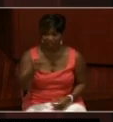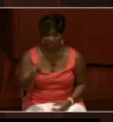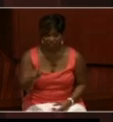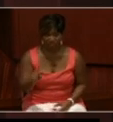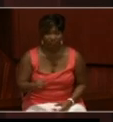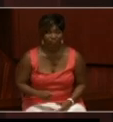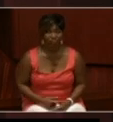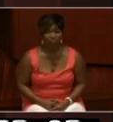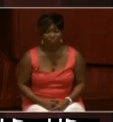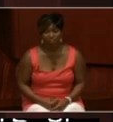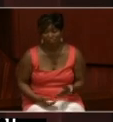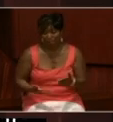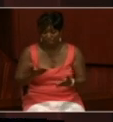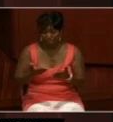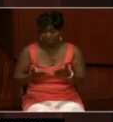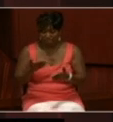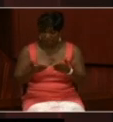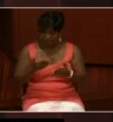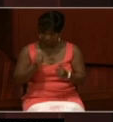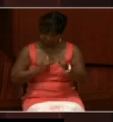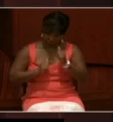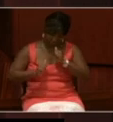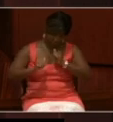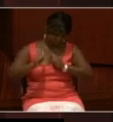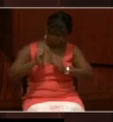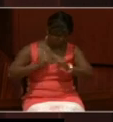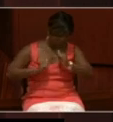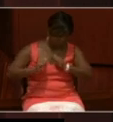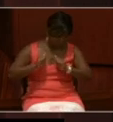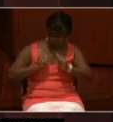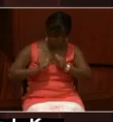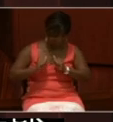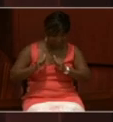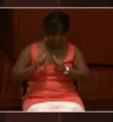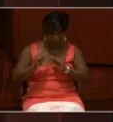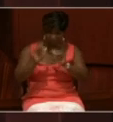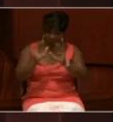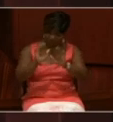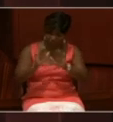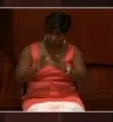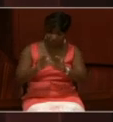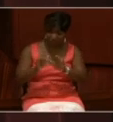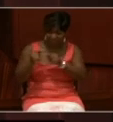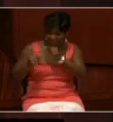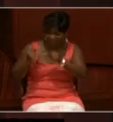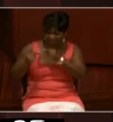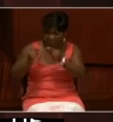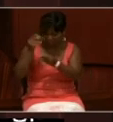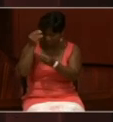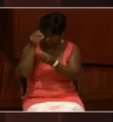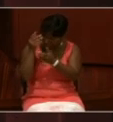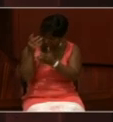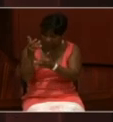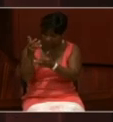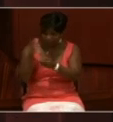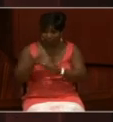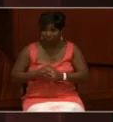It could be a rich source of drama as well as great genealogical information as the logs of the USS Jeanette attest.